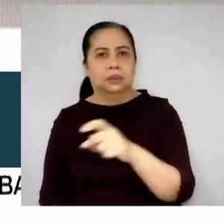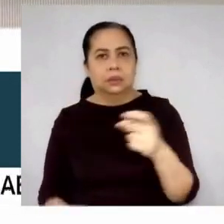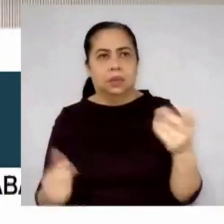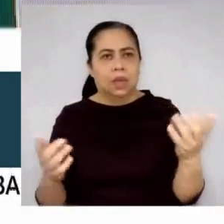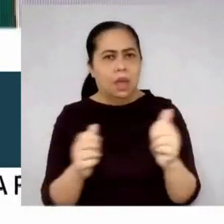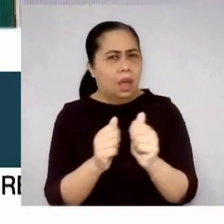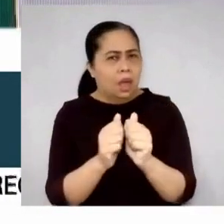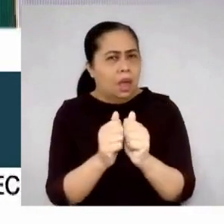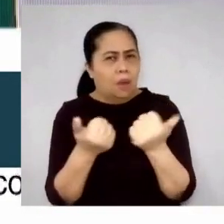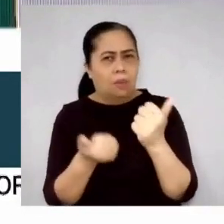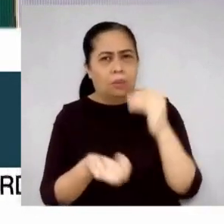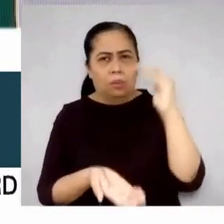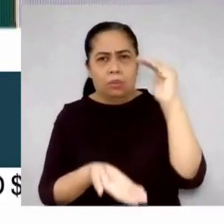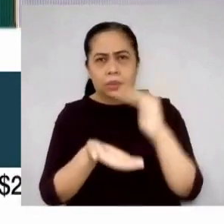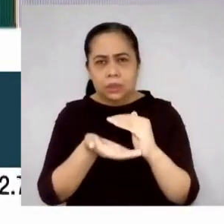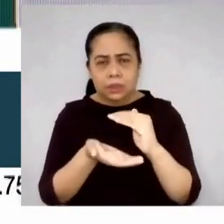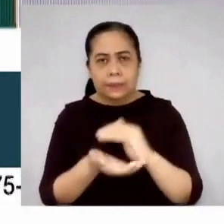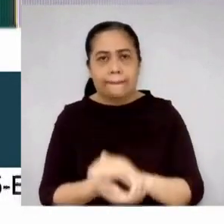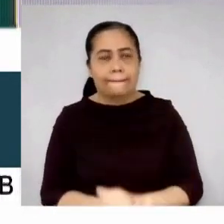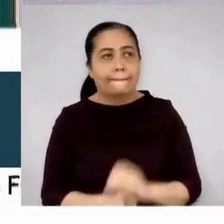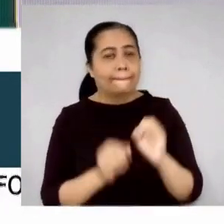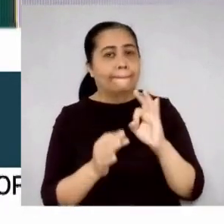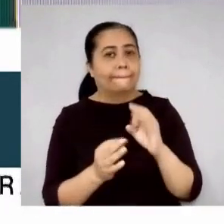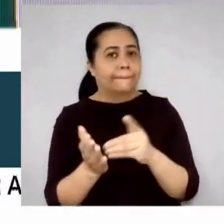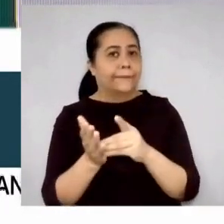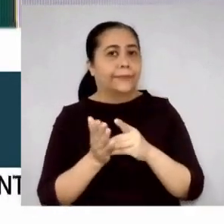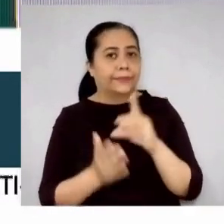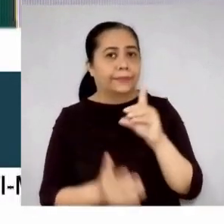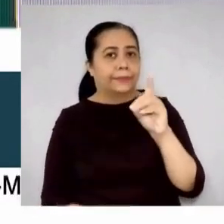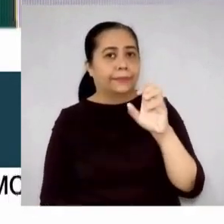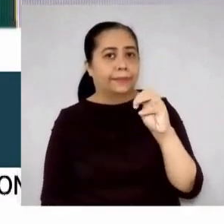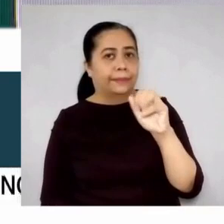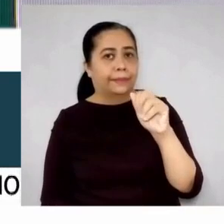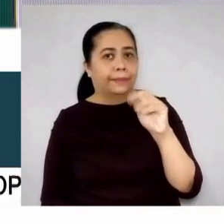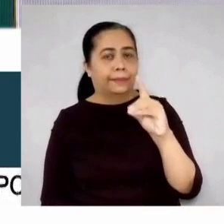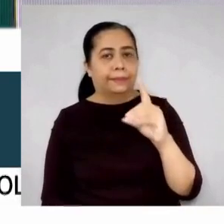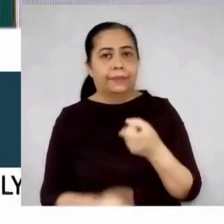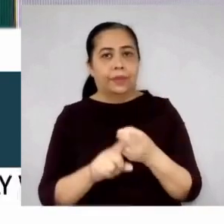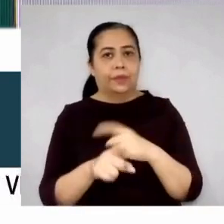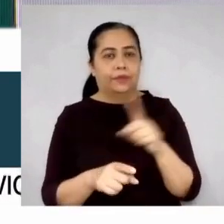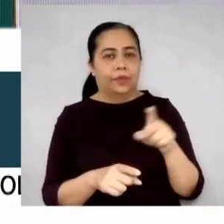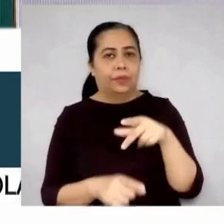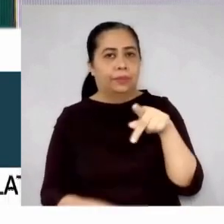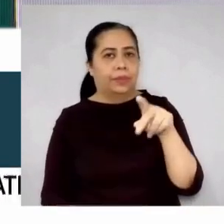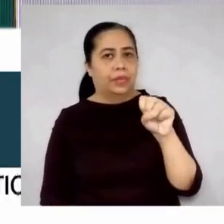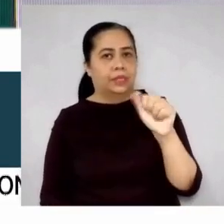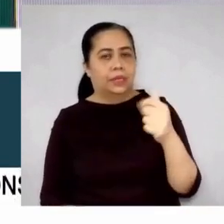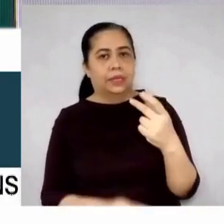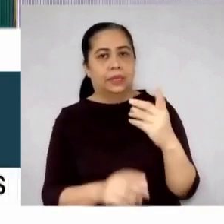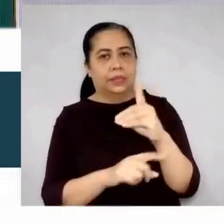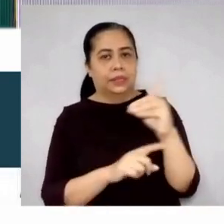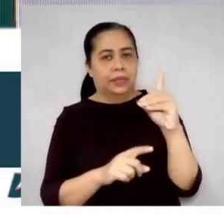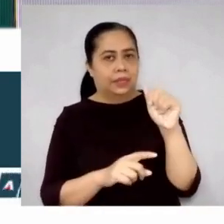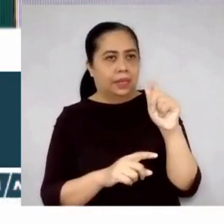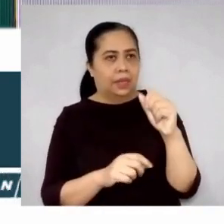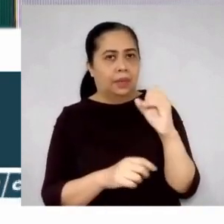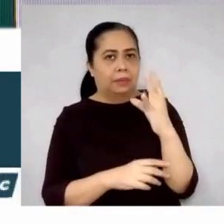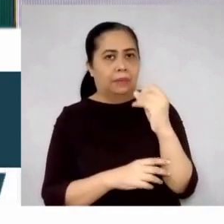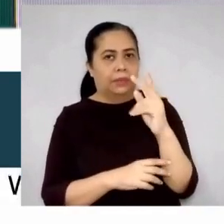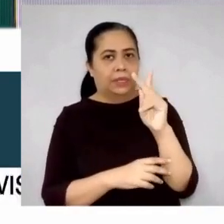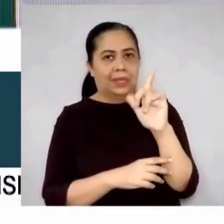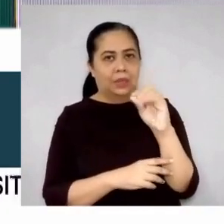lumiit? Kung ang demand ay base dun sa PSA data na 15 kilos kada tao,